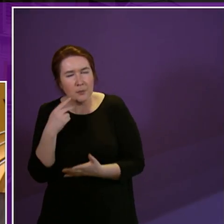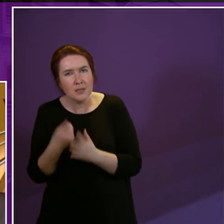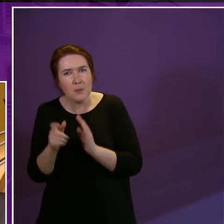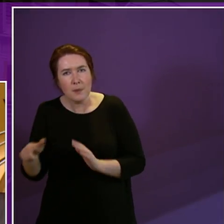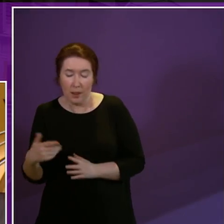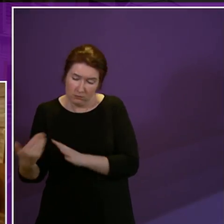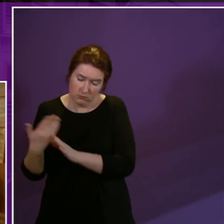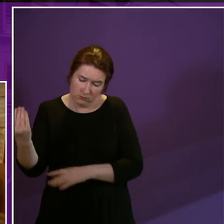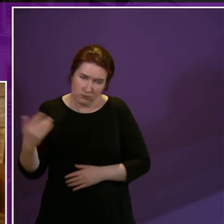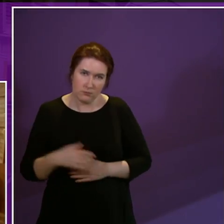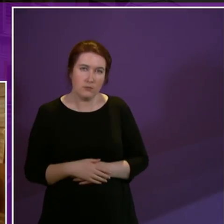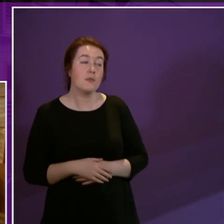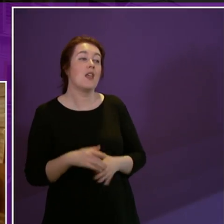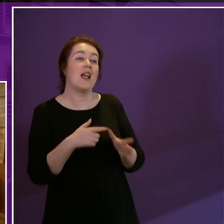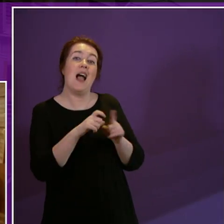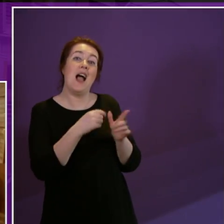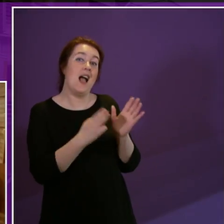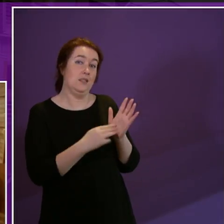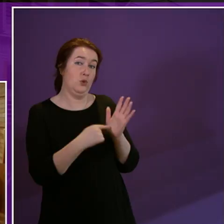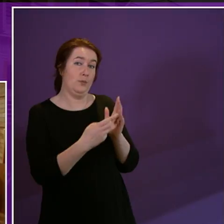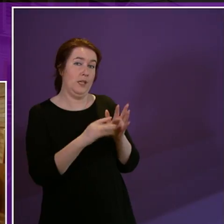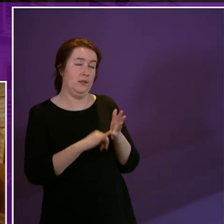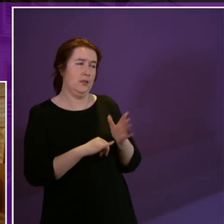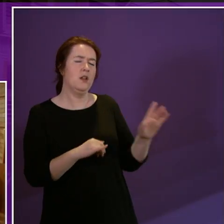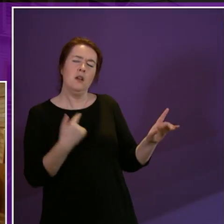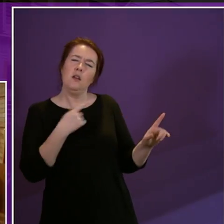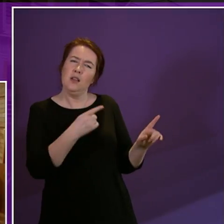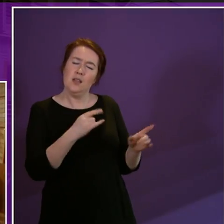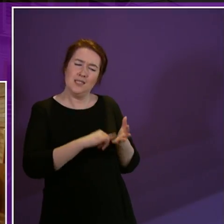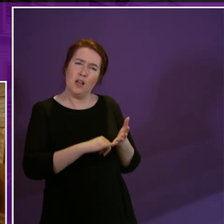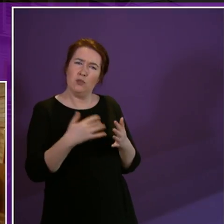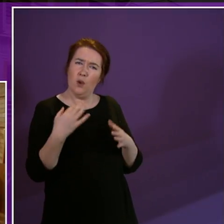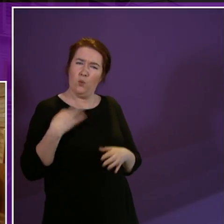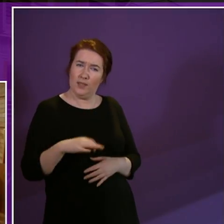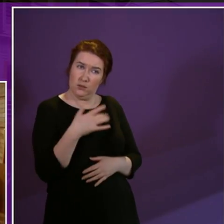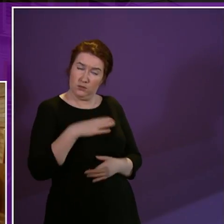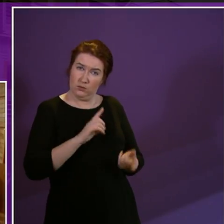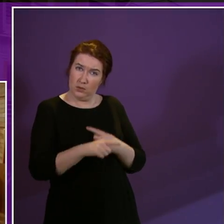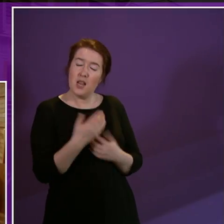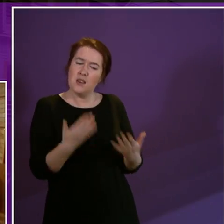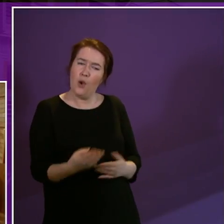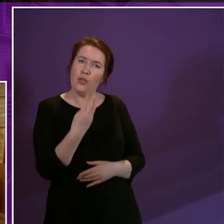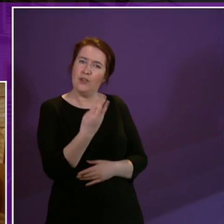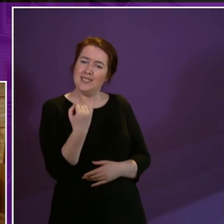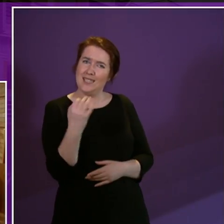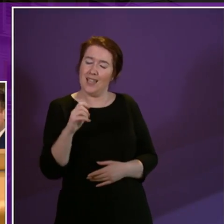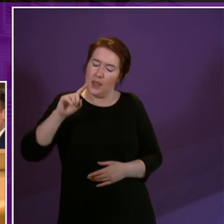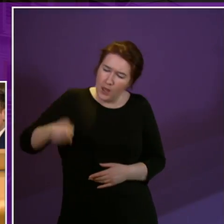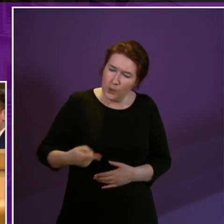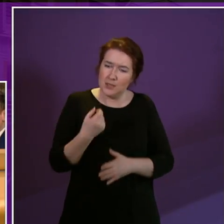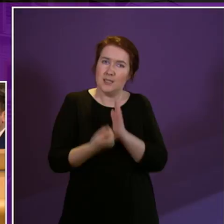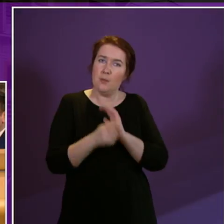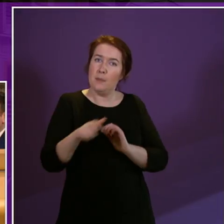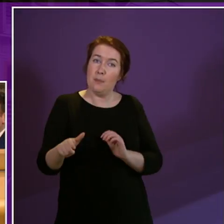intervention. Mr Tompkins. Sandra White for giving way. wonder whether Sandra White would care to reflect on the fact that there are now 360,000 disabled people